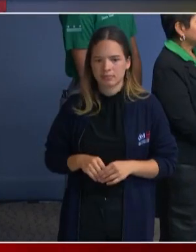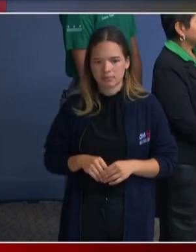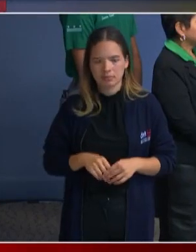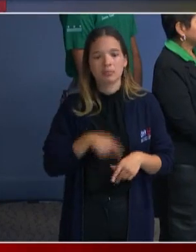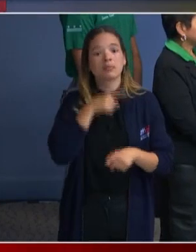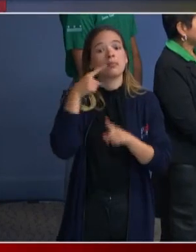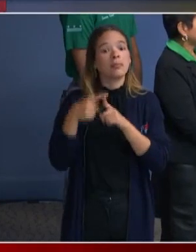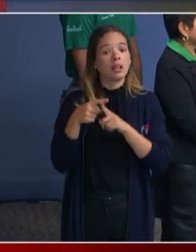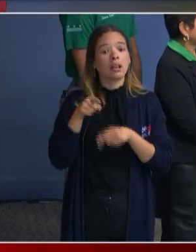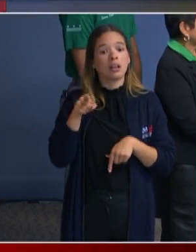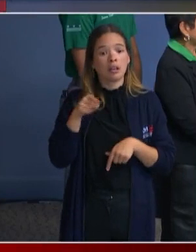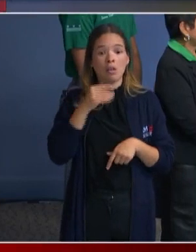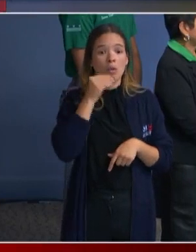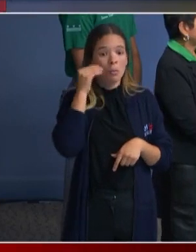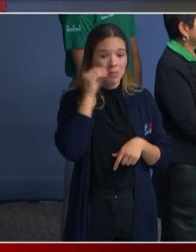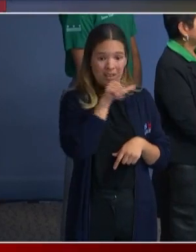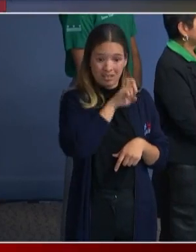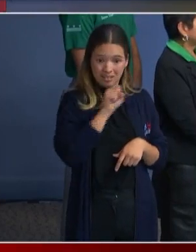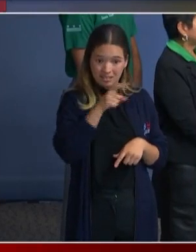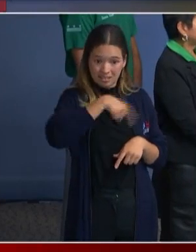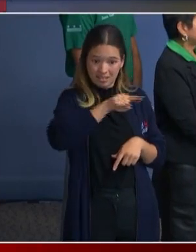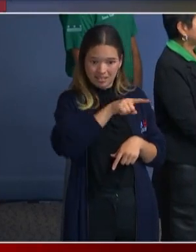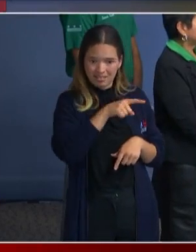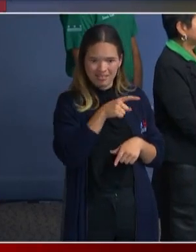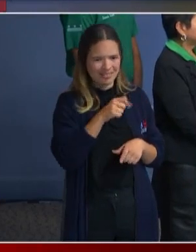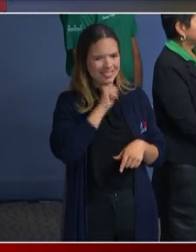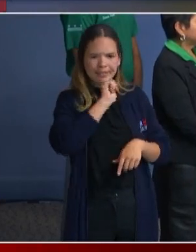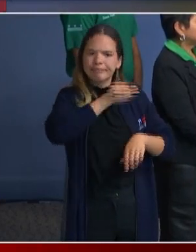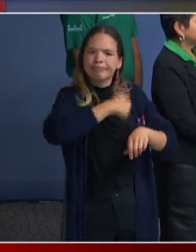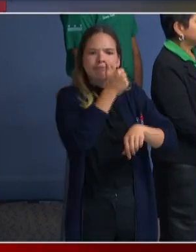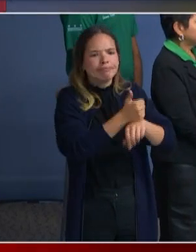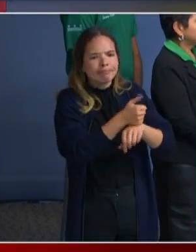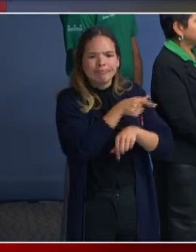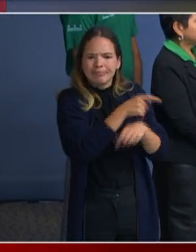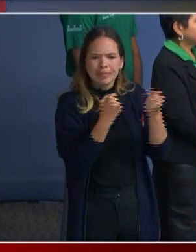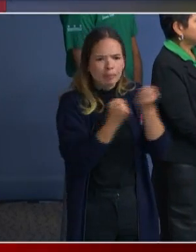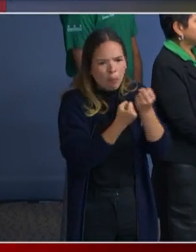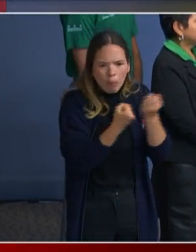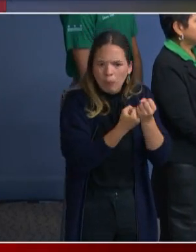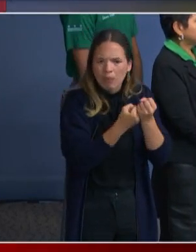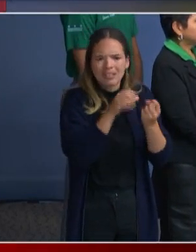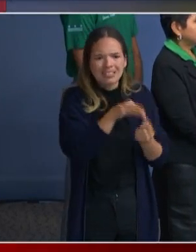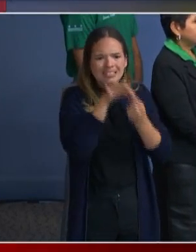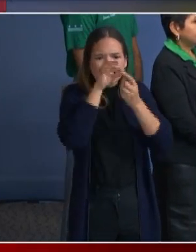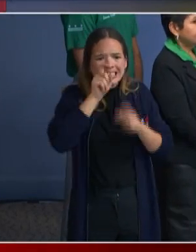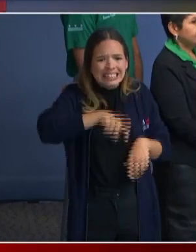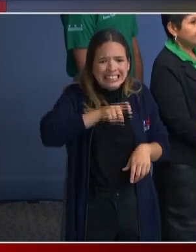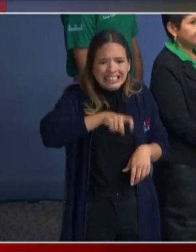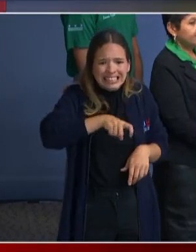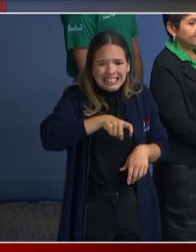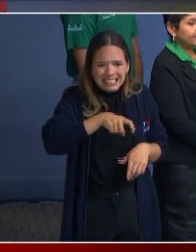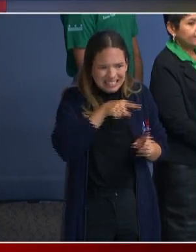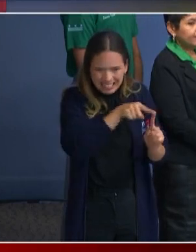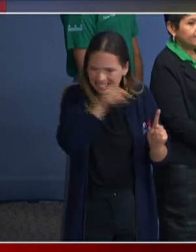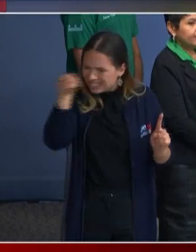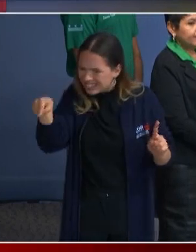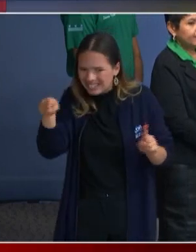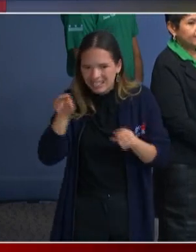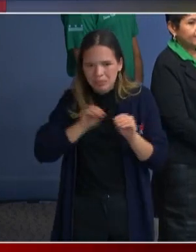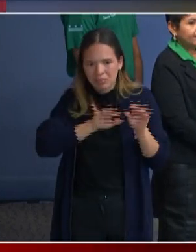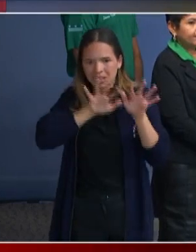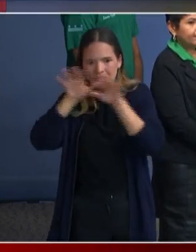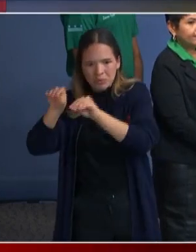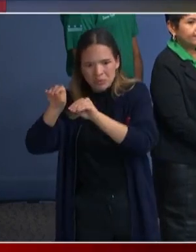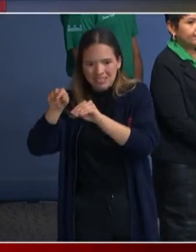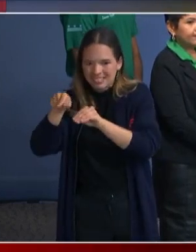services system is not set up to support the unique needs of migrants coming into DC nor are our